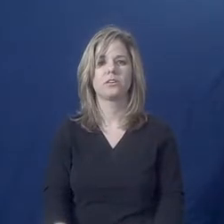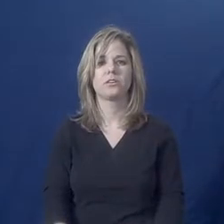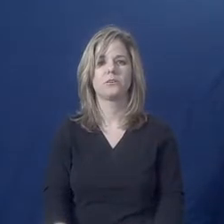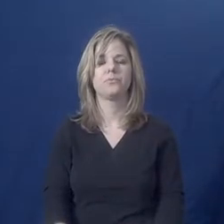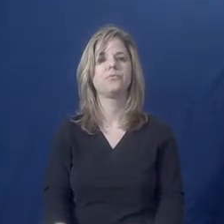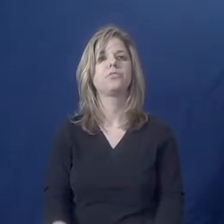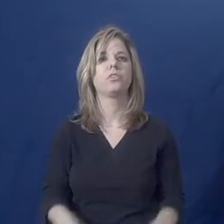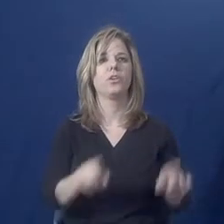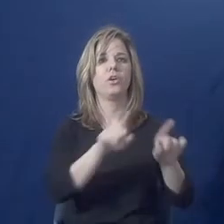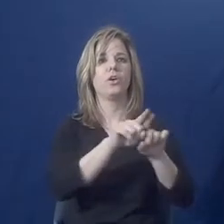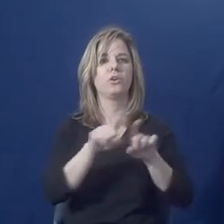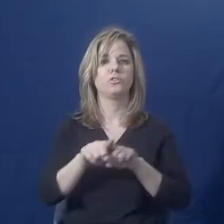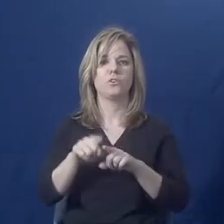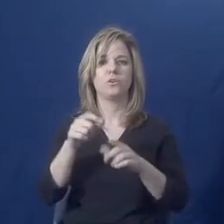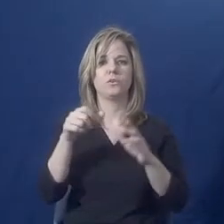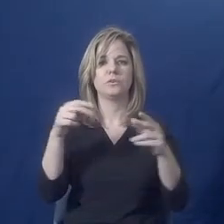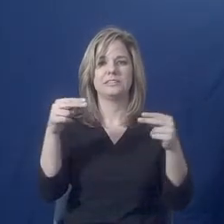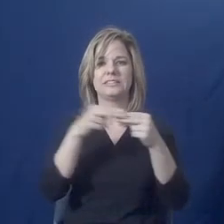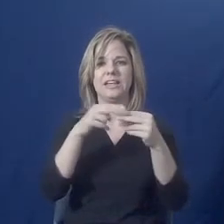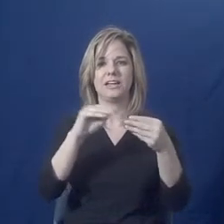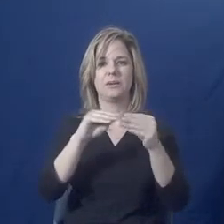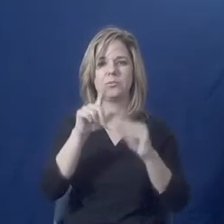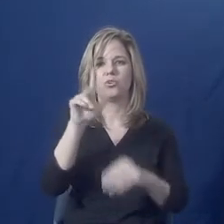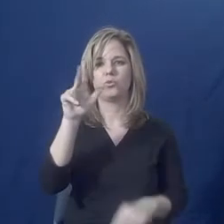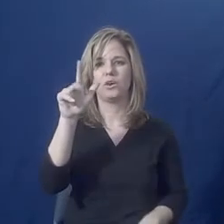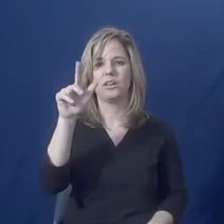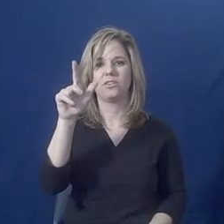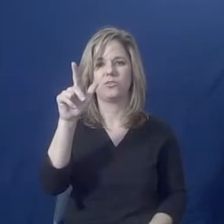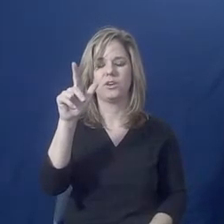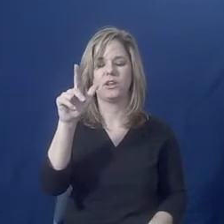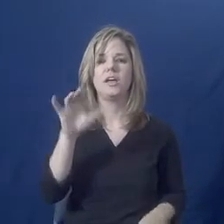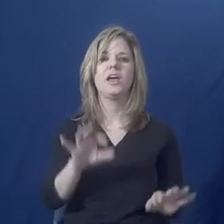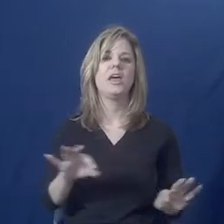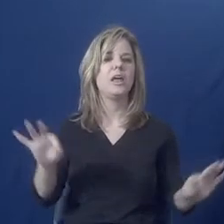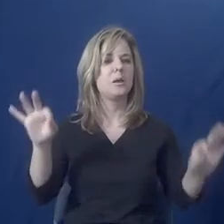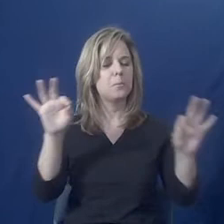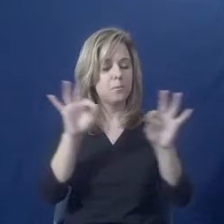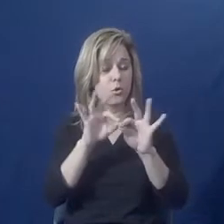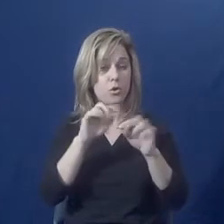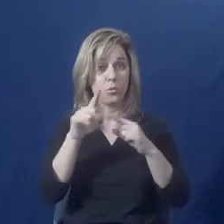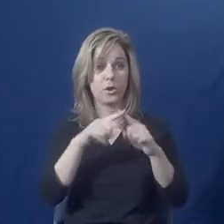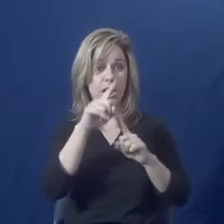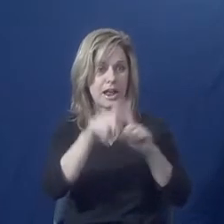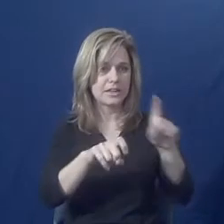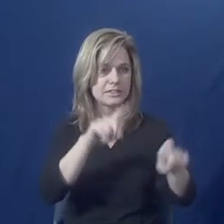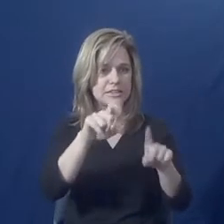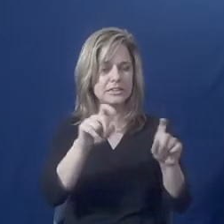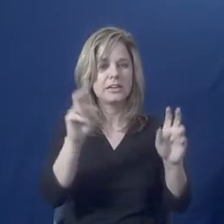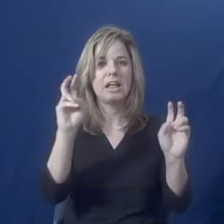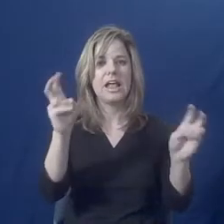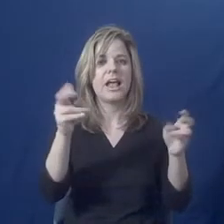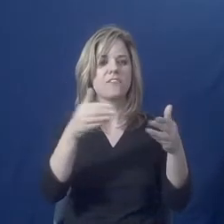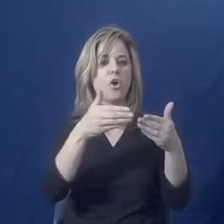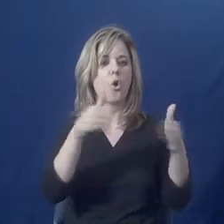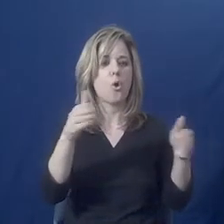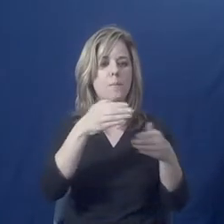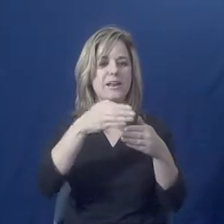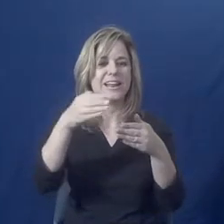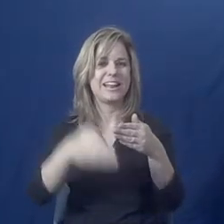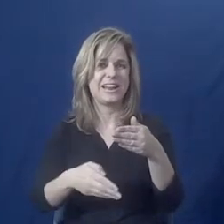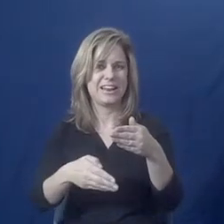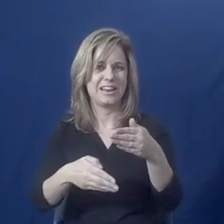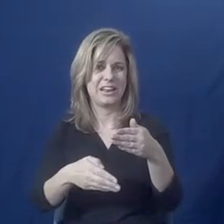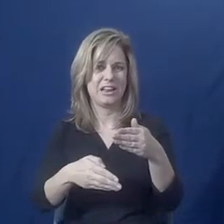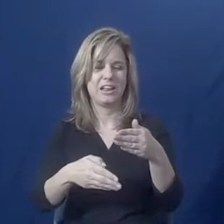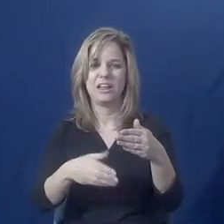it's important to use open-ended questions and to really listen to the survivors ideas. believe I'm back.